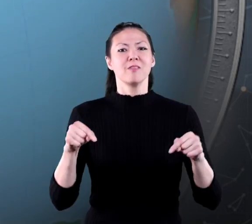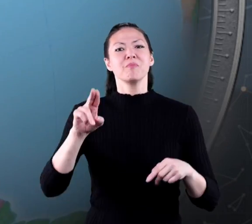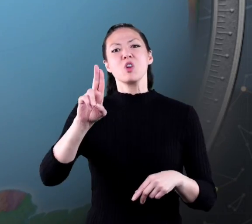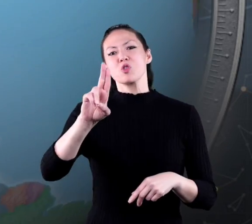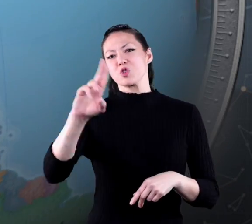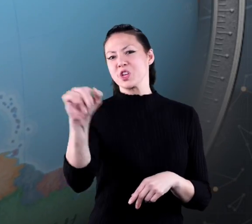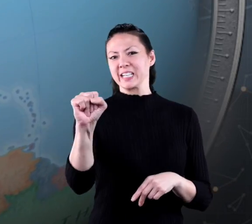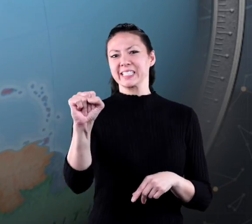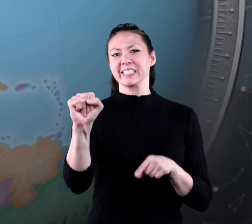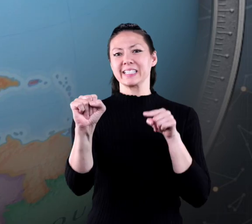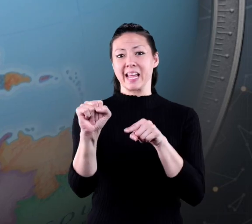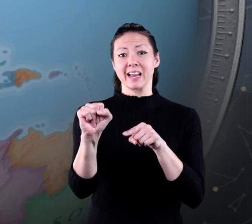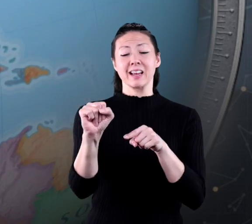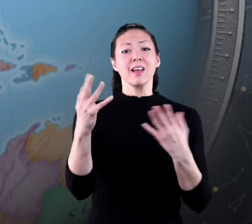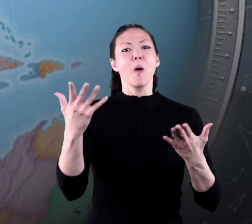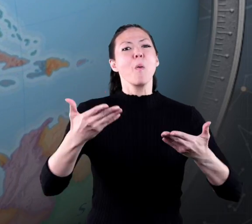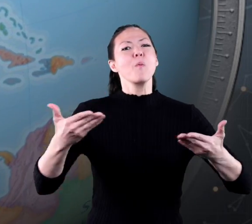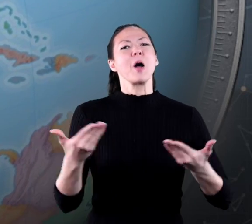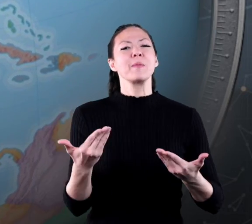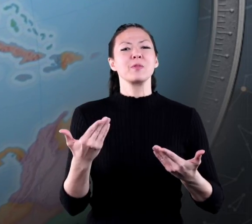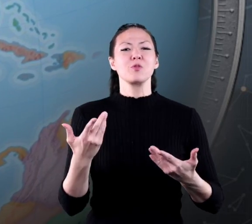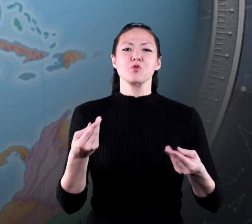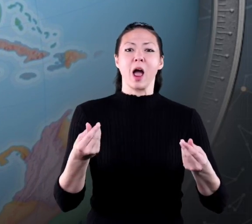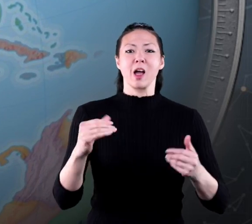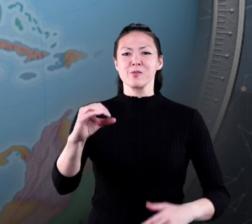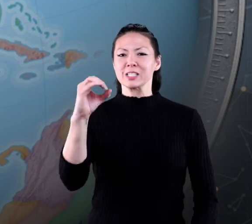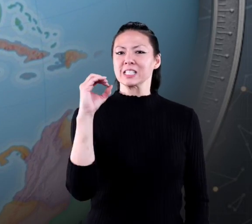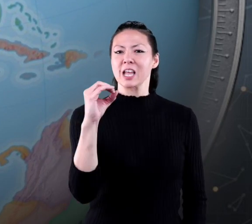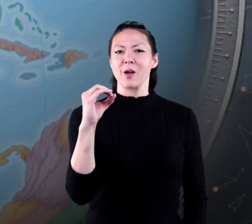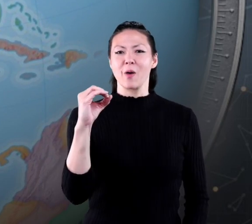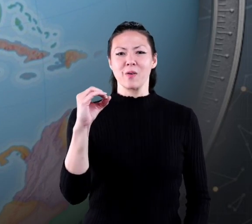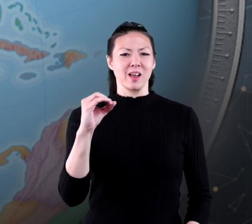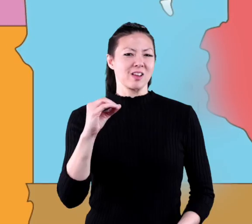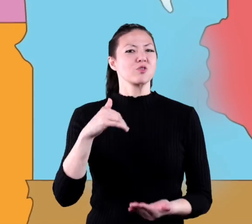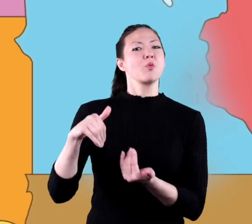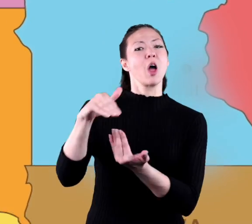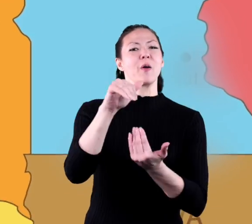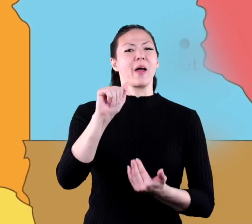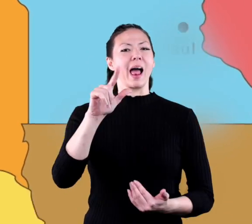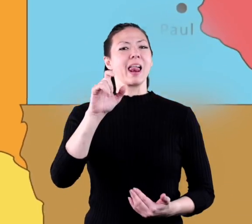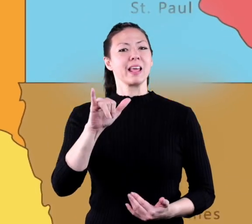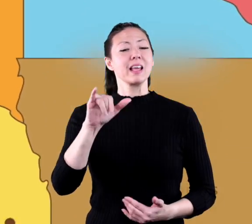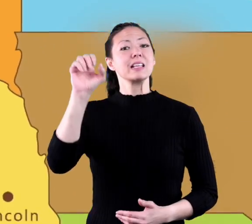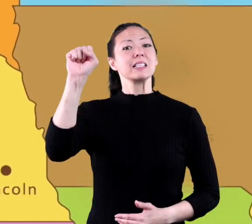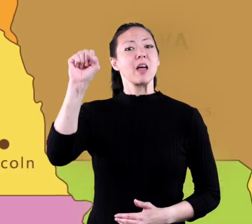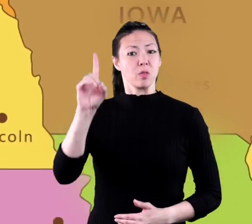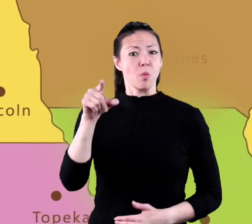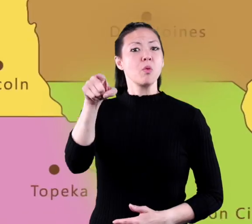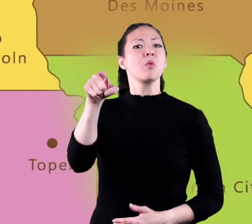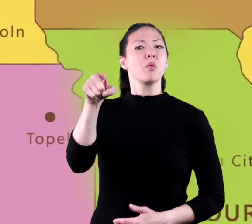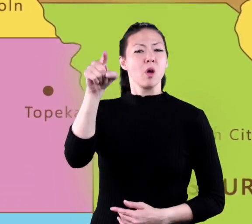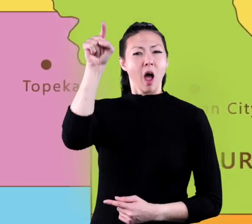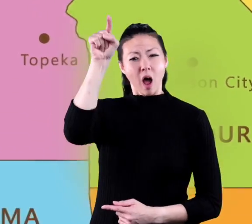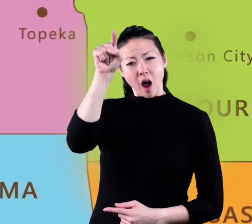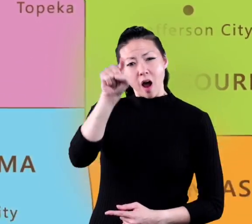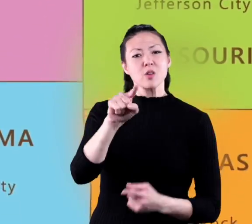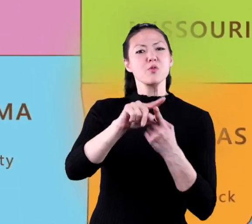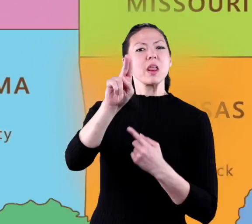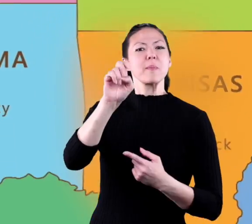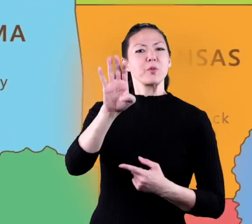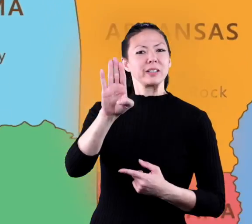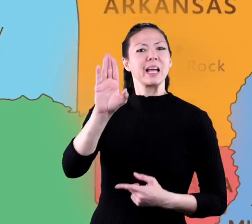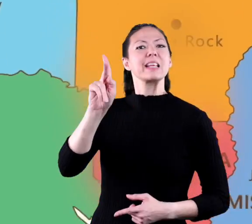in the United States. Welcome to Ground Zero, Tornado Alley. From South Dakota down through Nebraska,